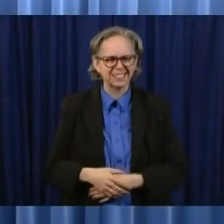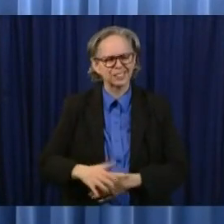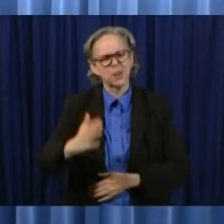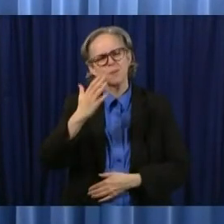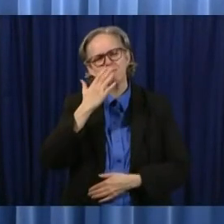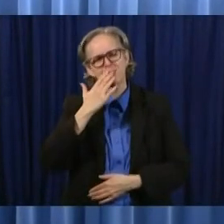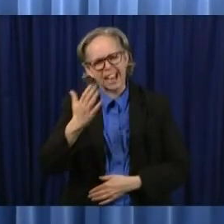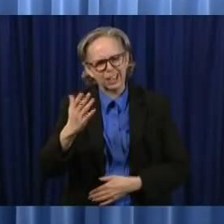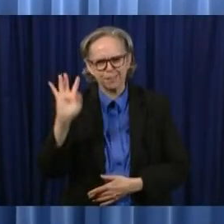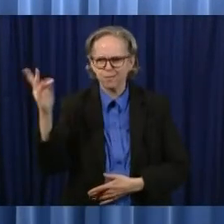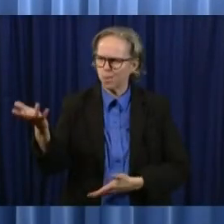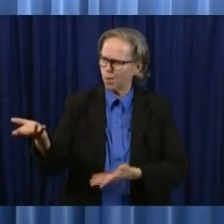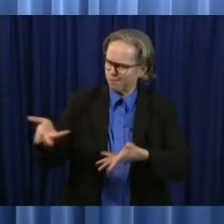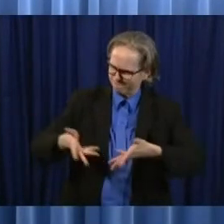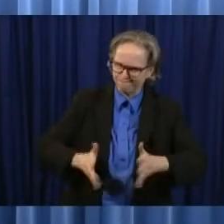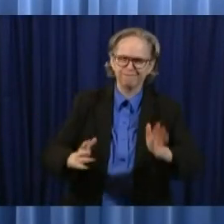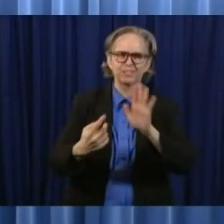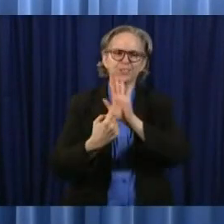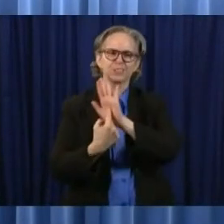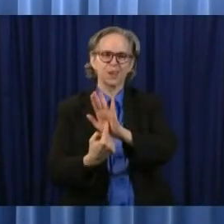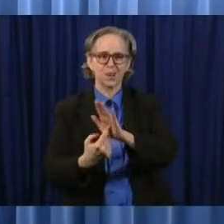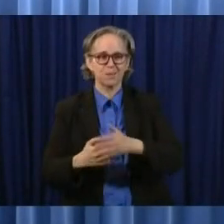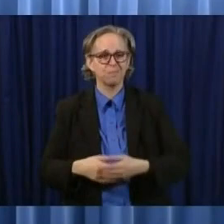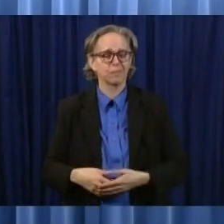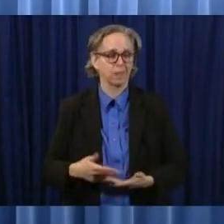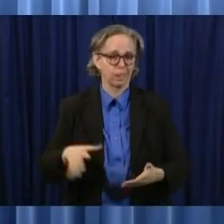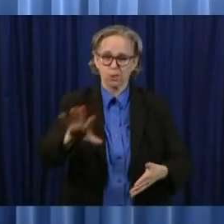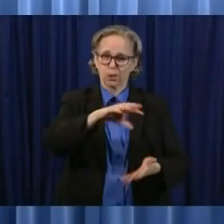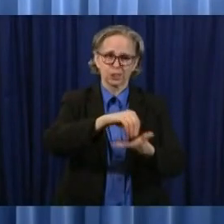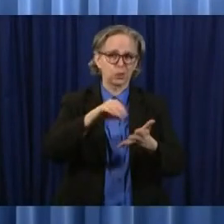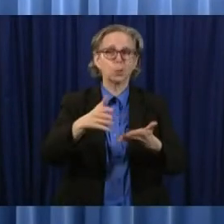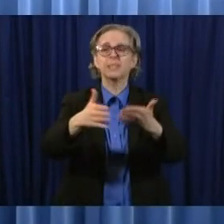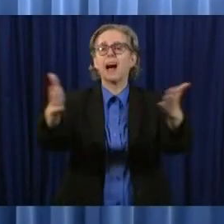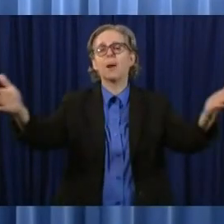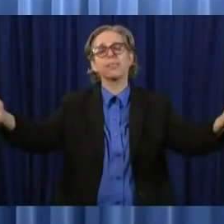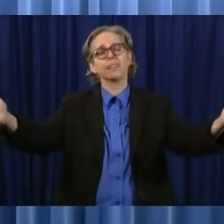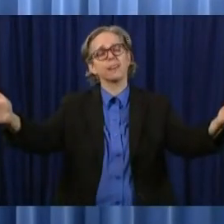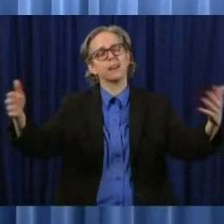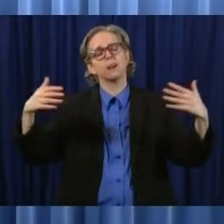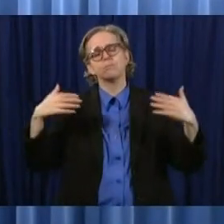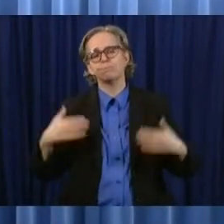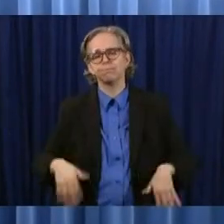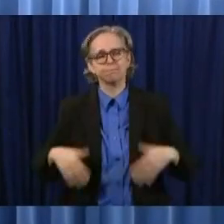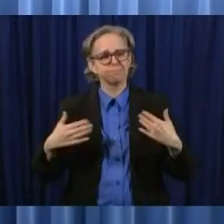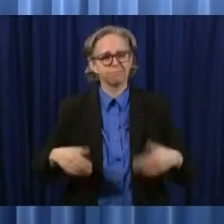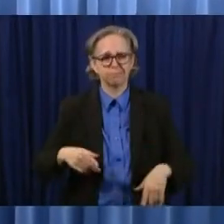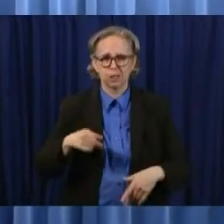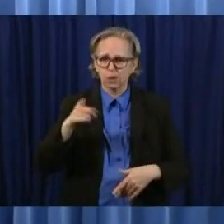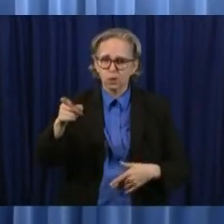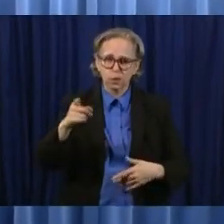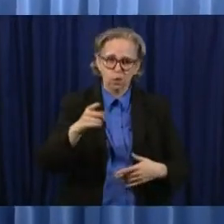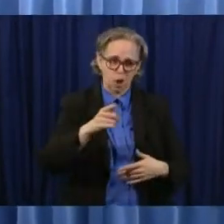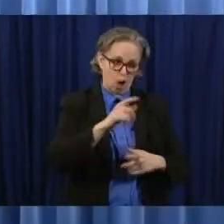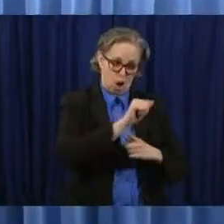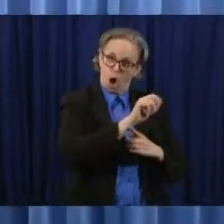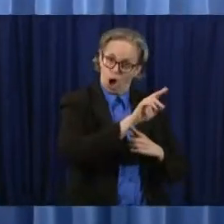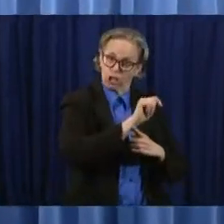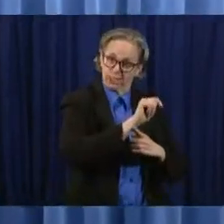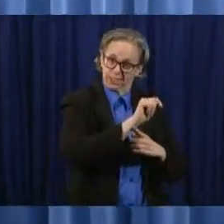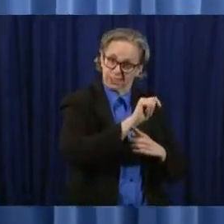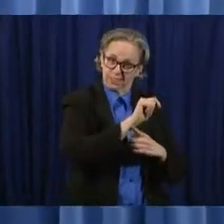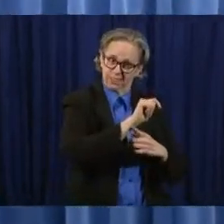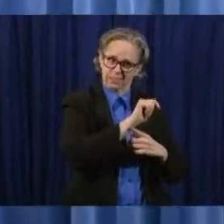with us and for all the students out there who are using their art to be creative at this